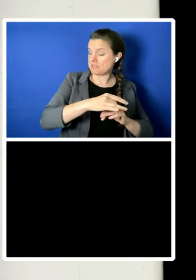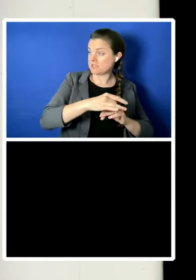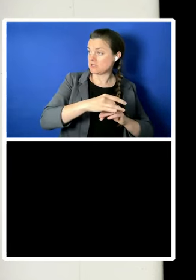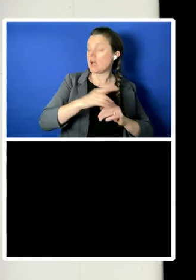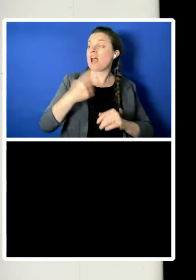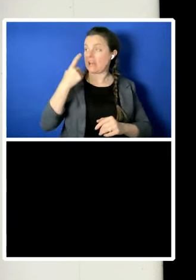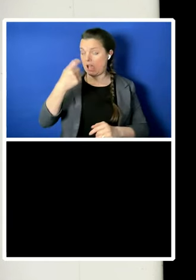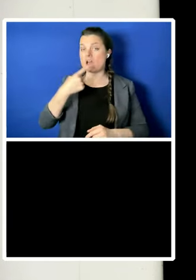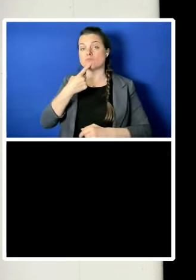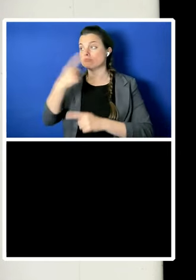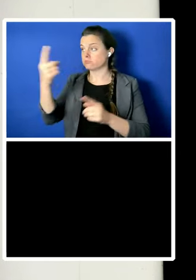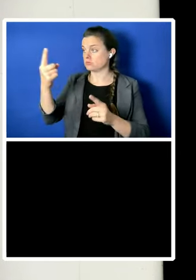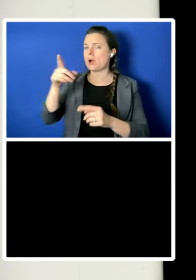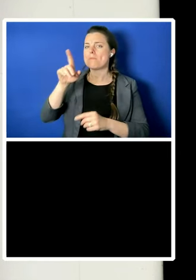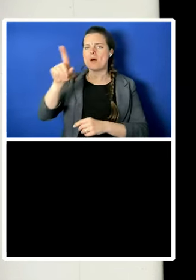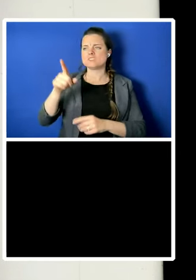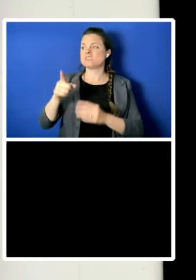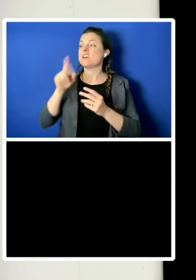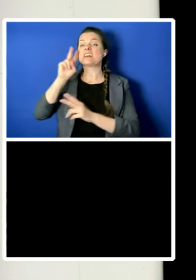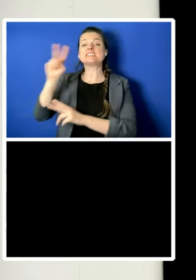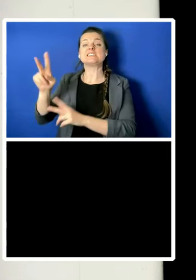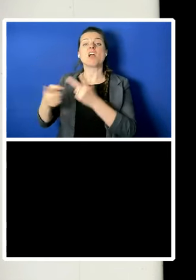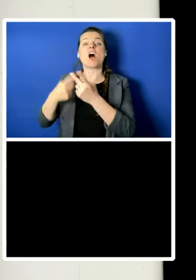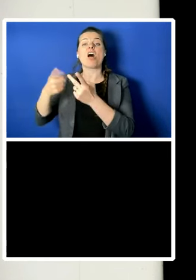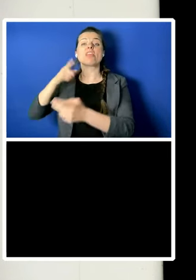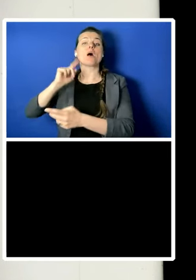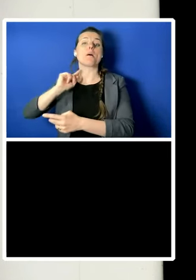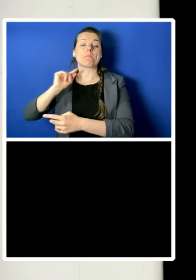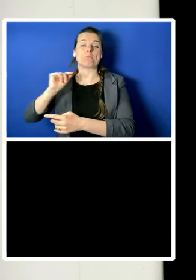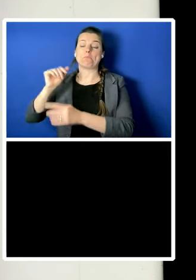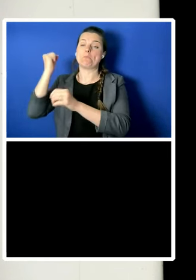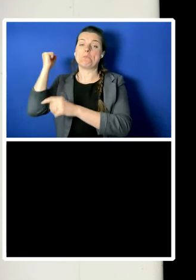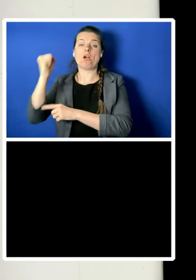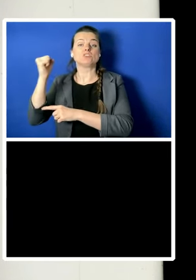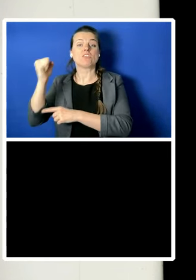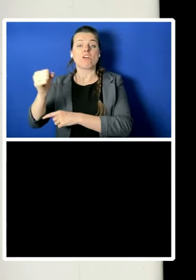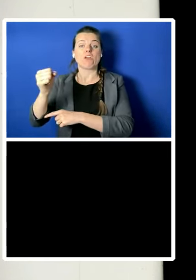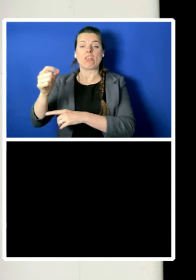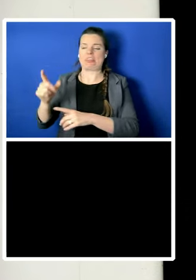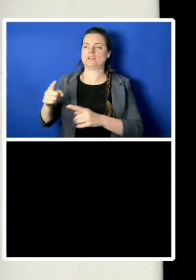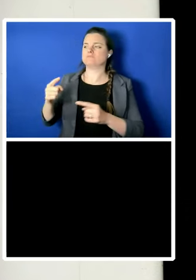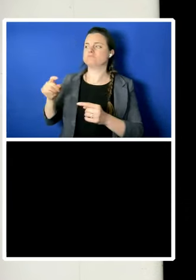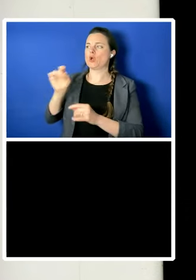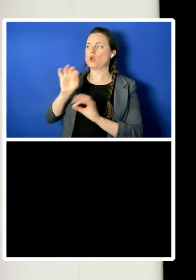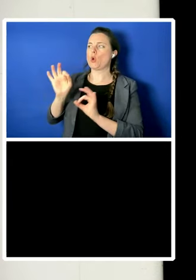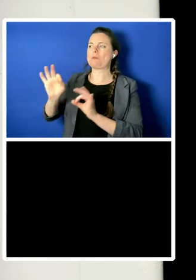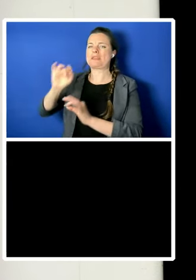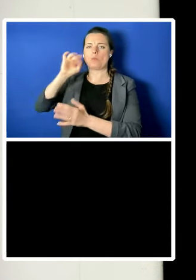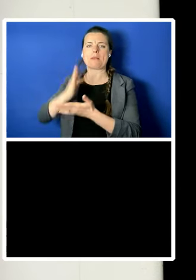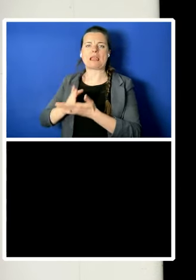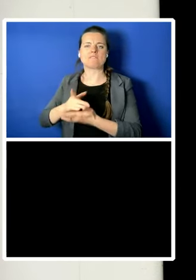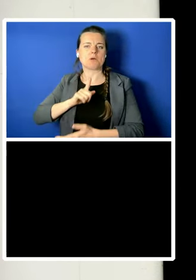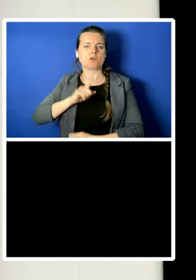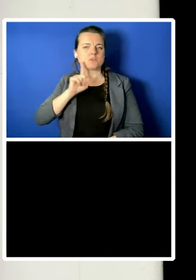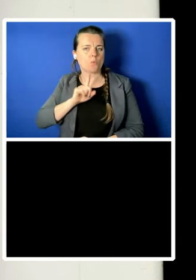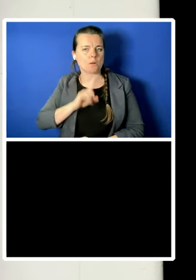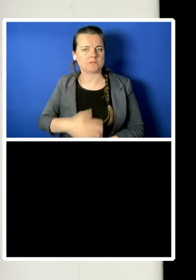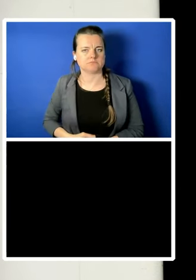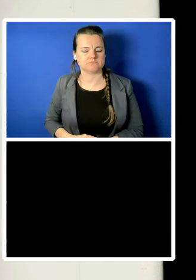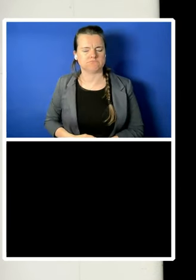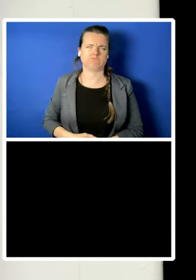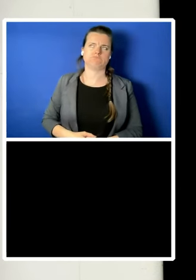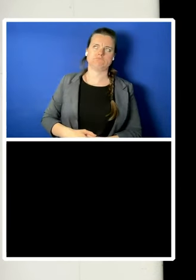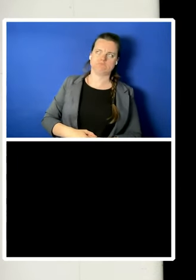clause highlights gross legal and institutional inequality. Nonetheless, the more famous and